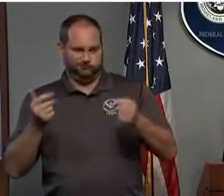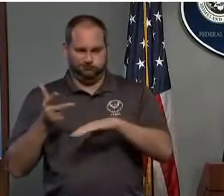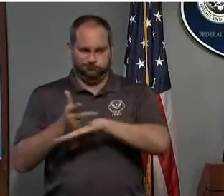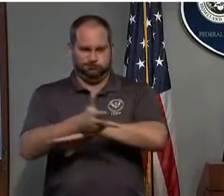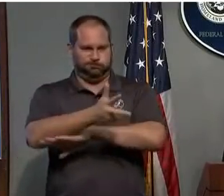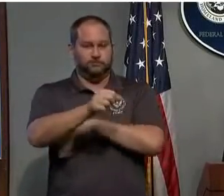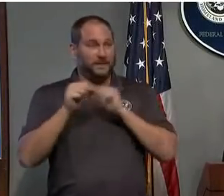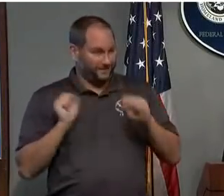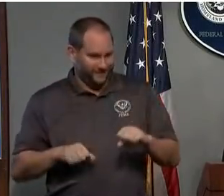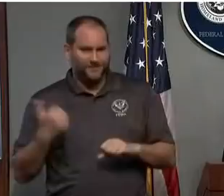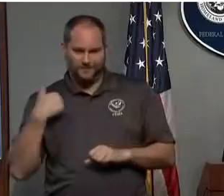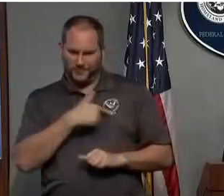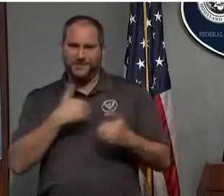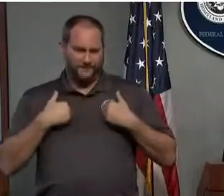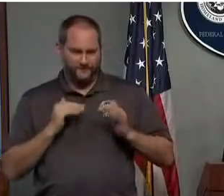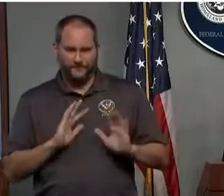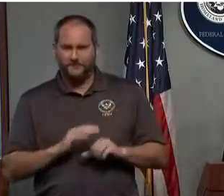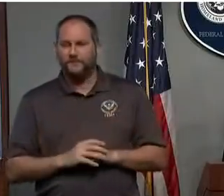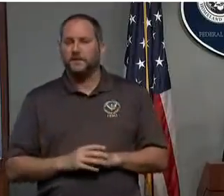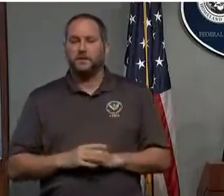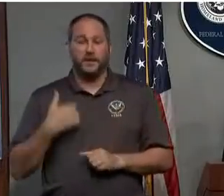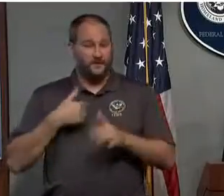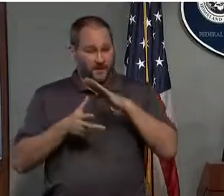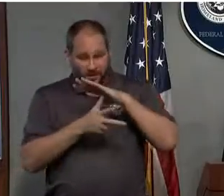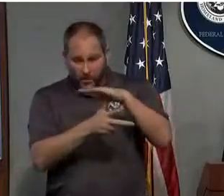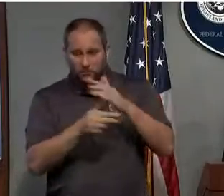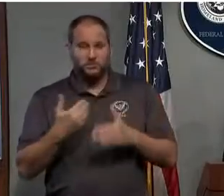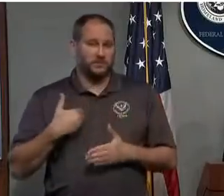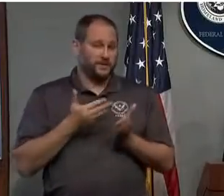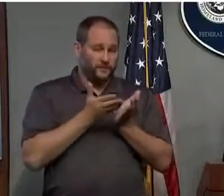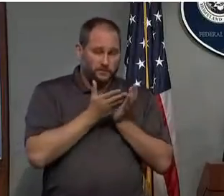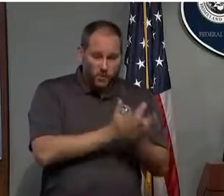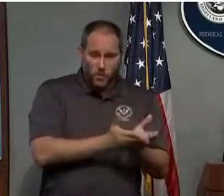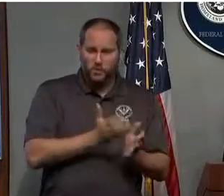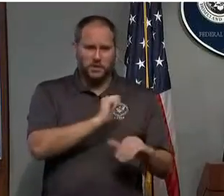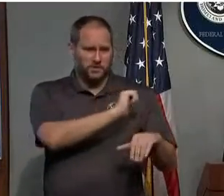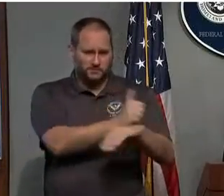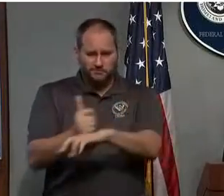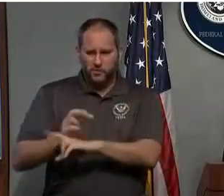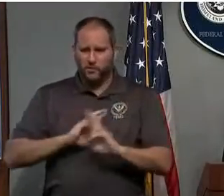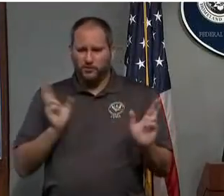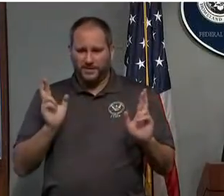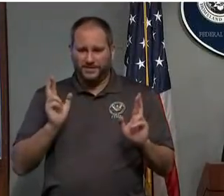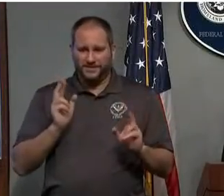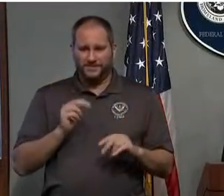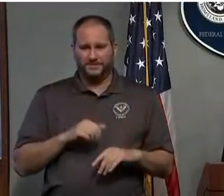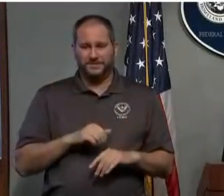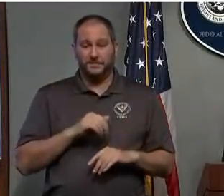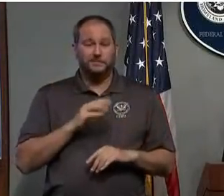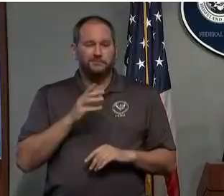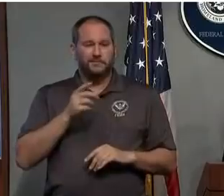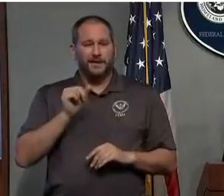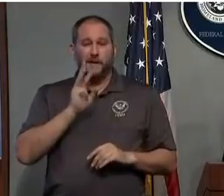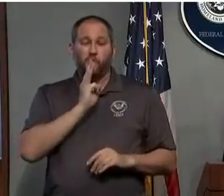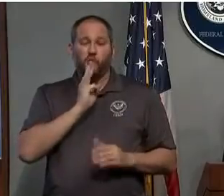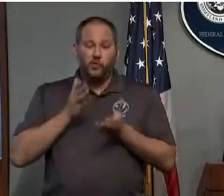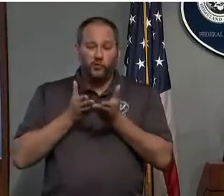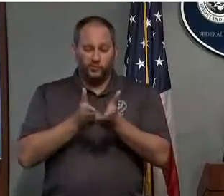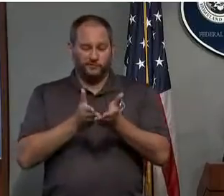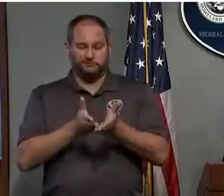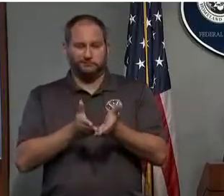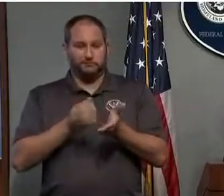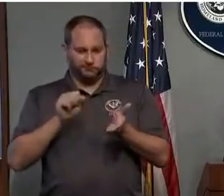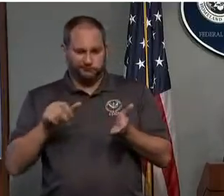helicopters have been positioned, in addition to amphibious vessels that are in the Army's inventory. To date, the Department of Defense